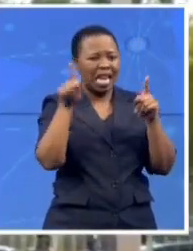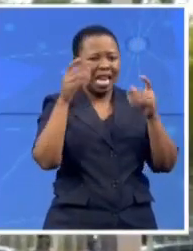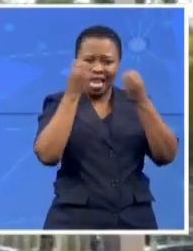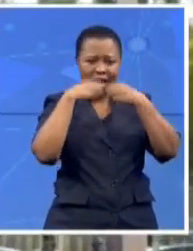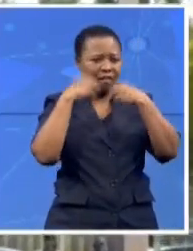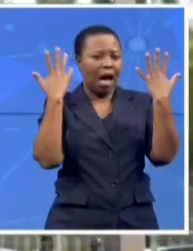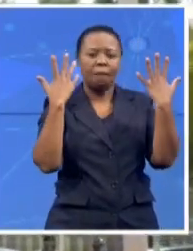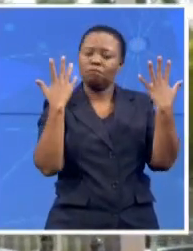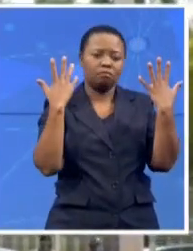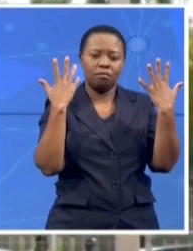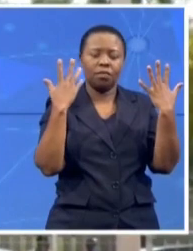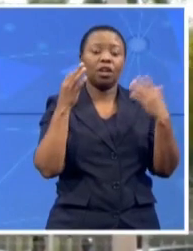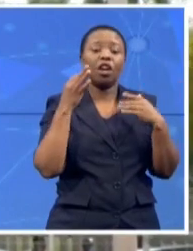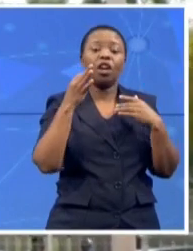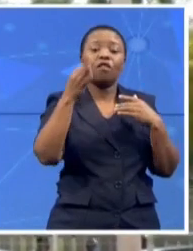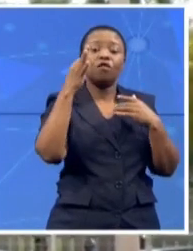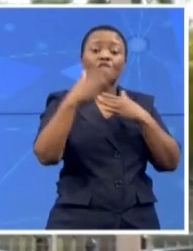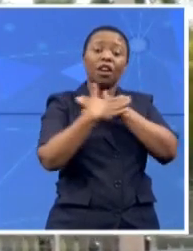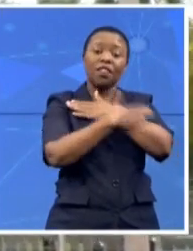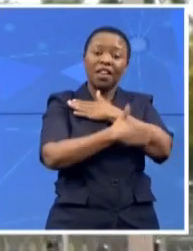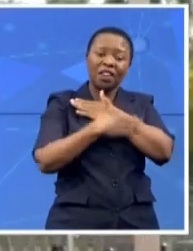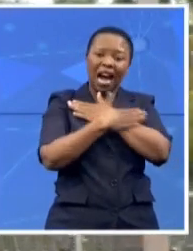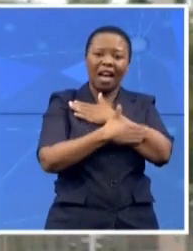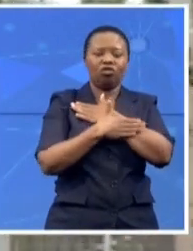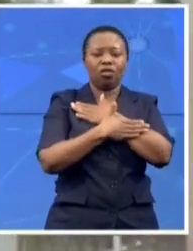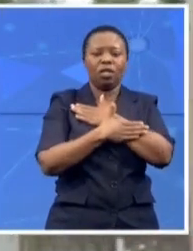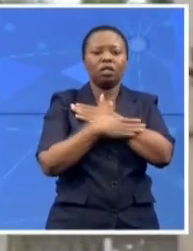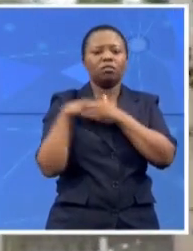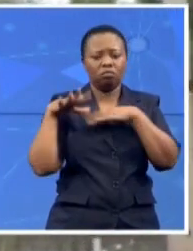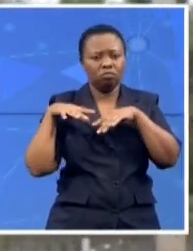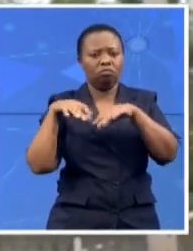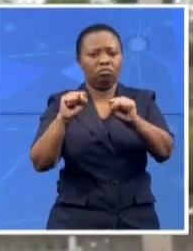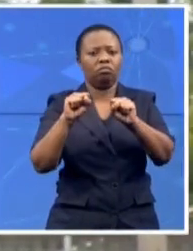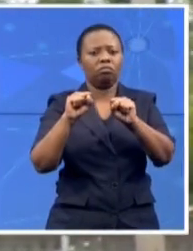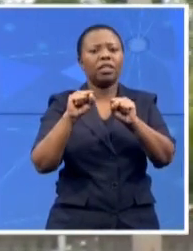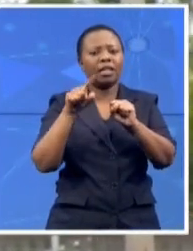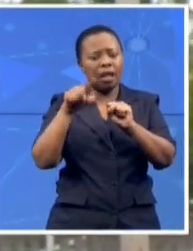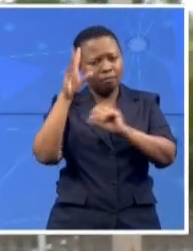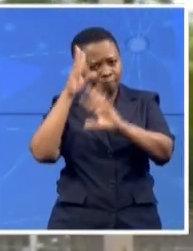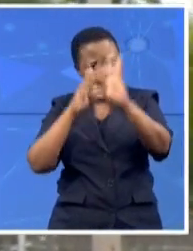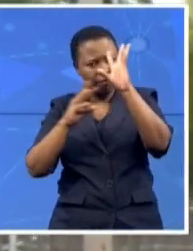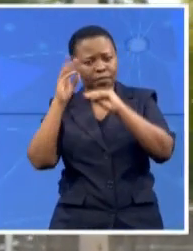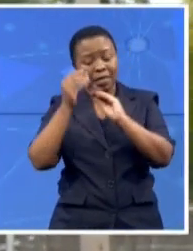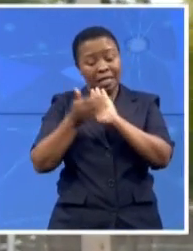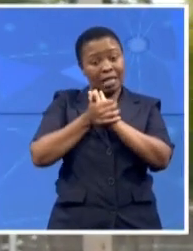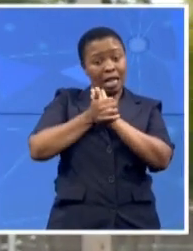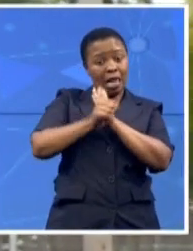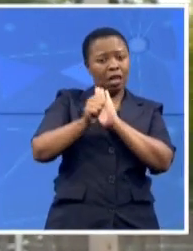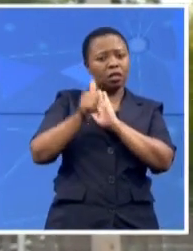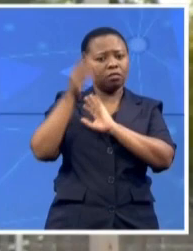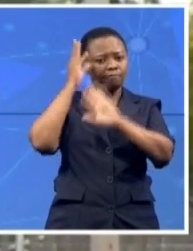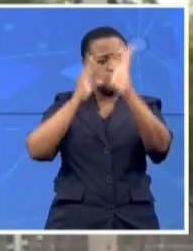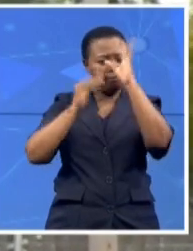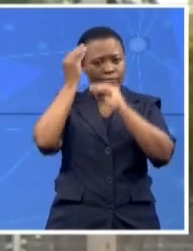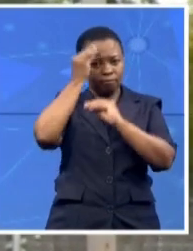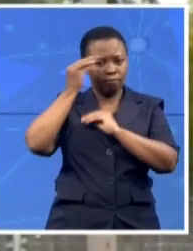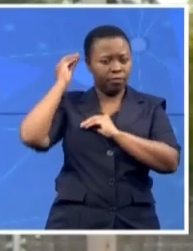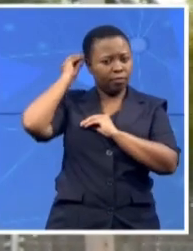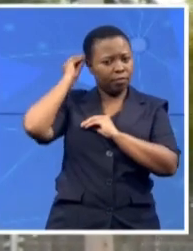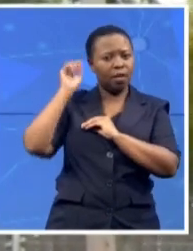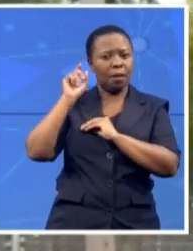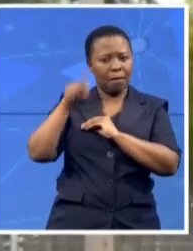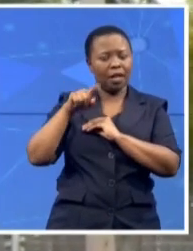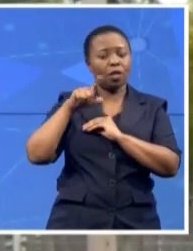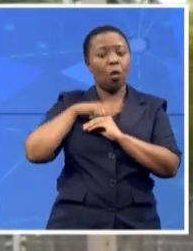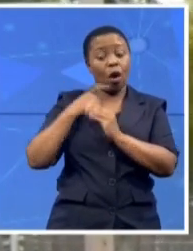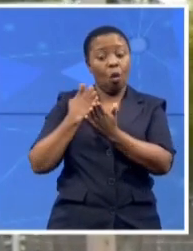They need to continue to acquire the necessary skills that will enable them to participate in the economy. And also do some